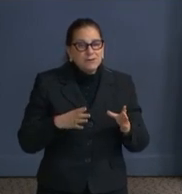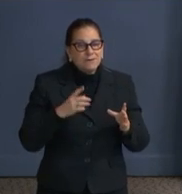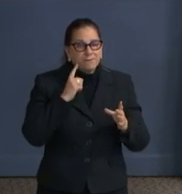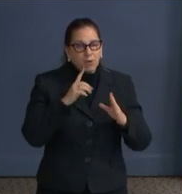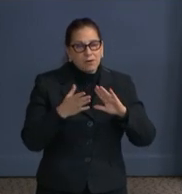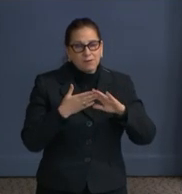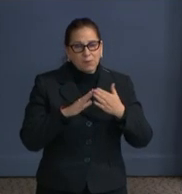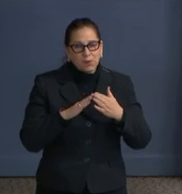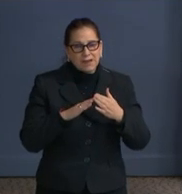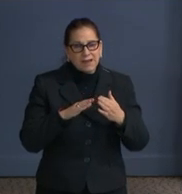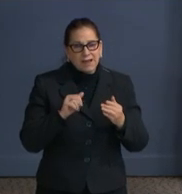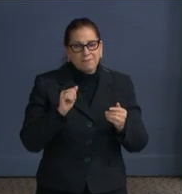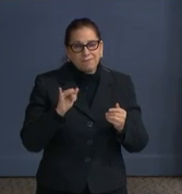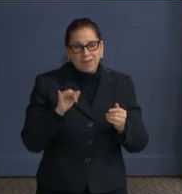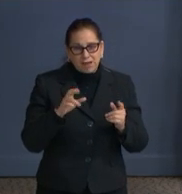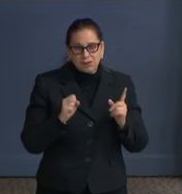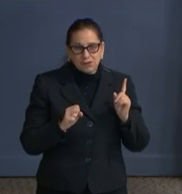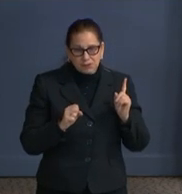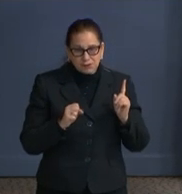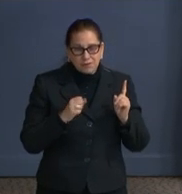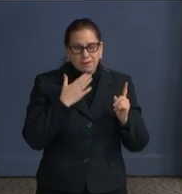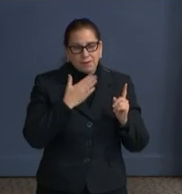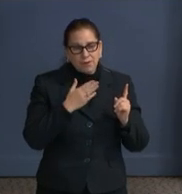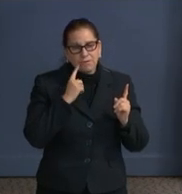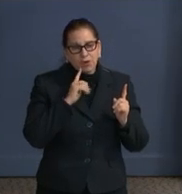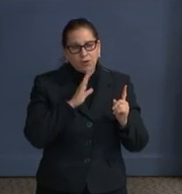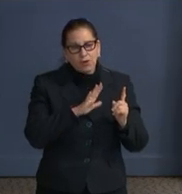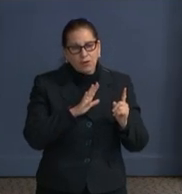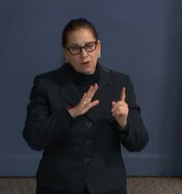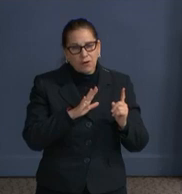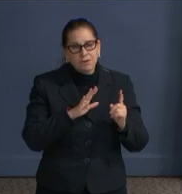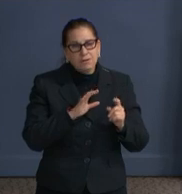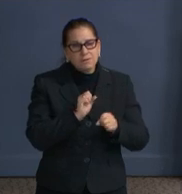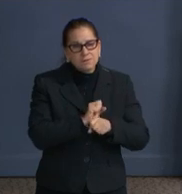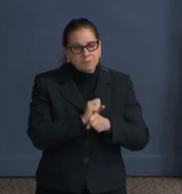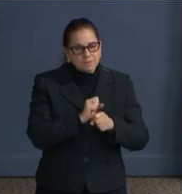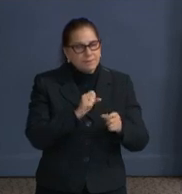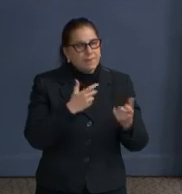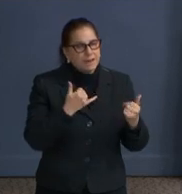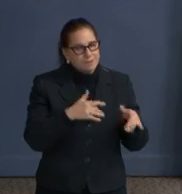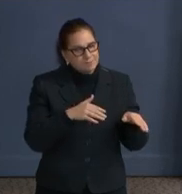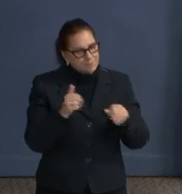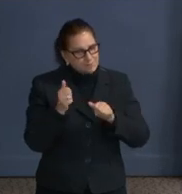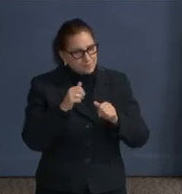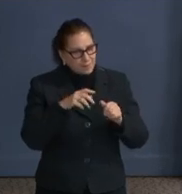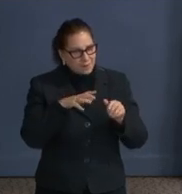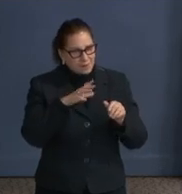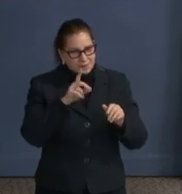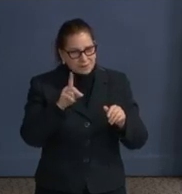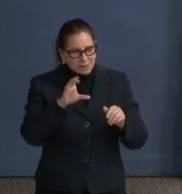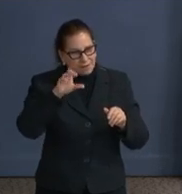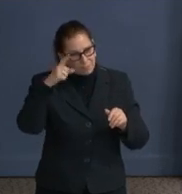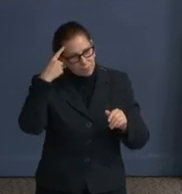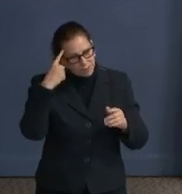the best in his pursuits outside of D.C. government. So please hear it for the team. Thank you.